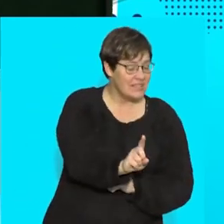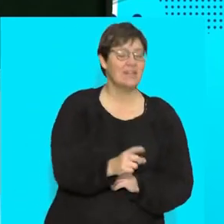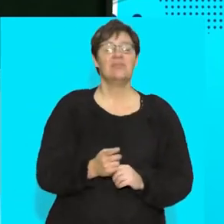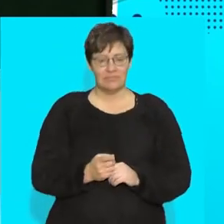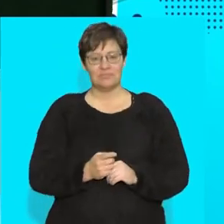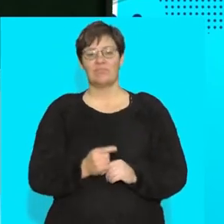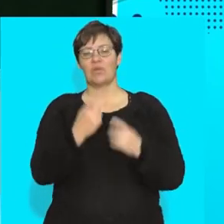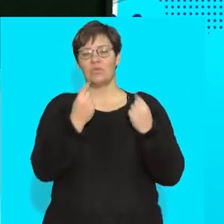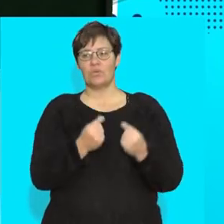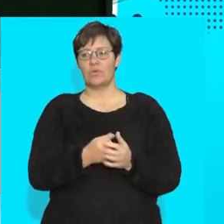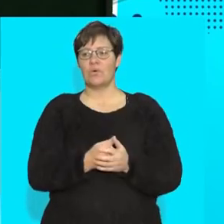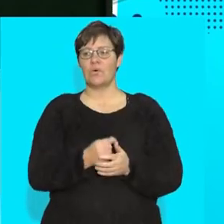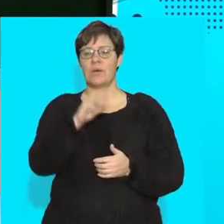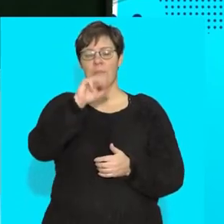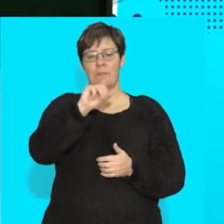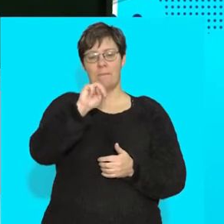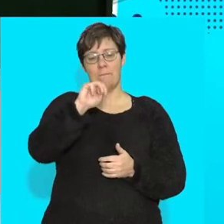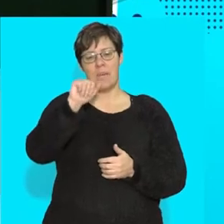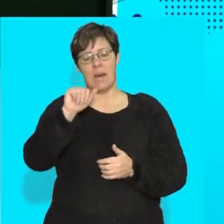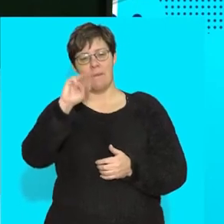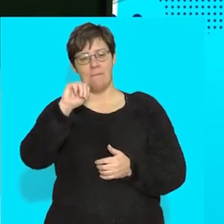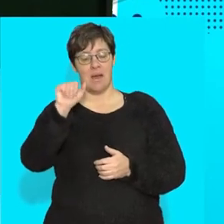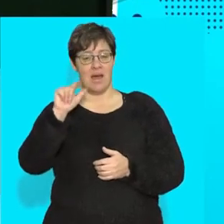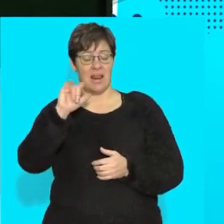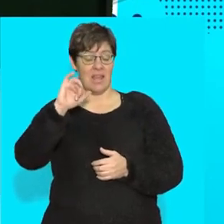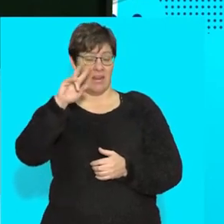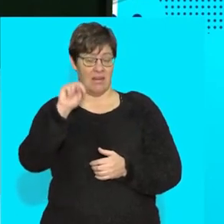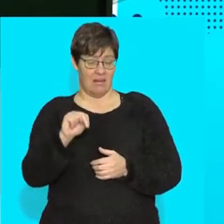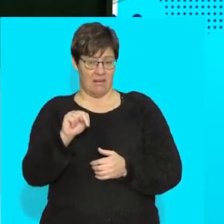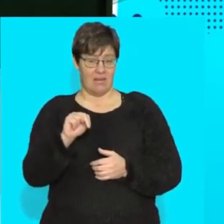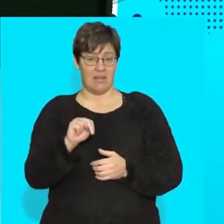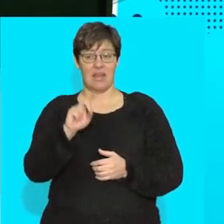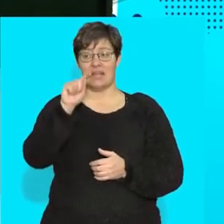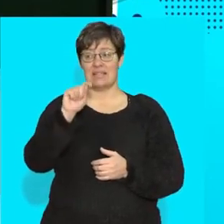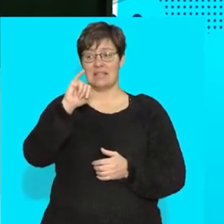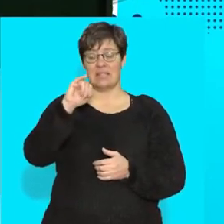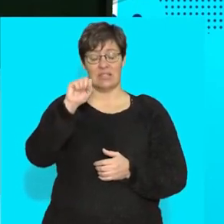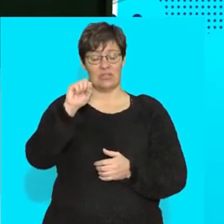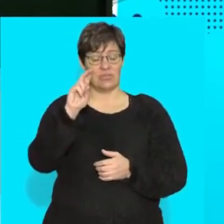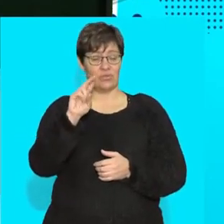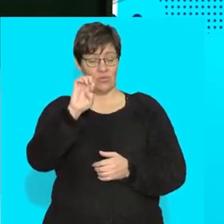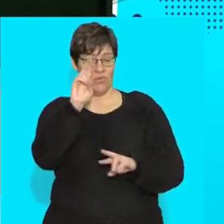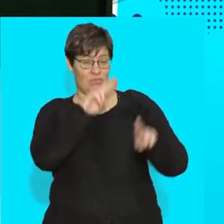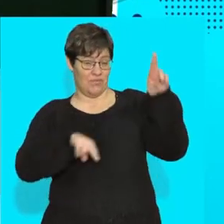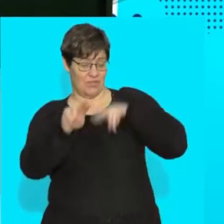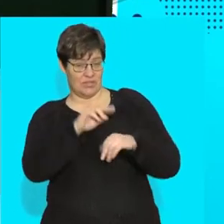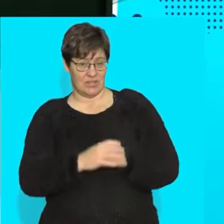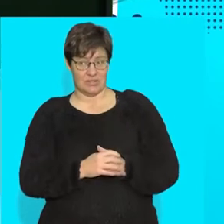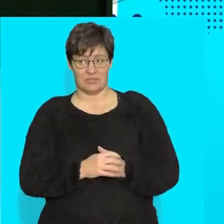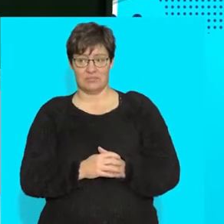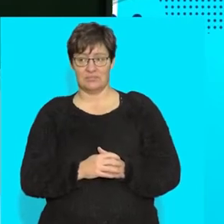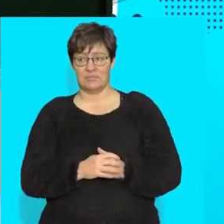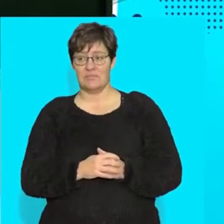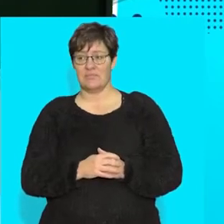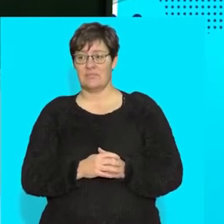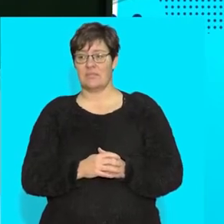We're going to do a mammalian tissue revision. And I know if you are anything like the kids that I teach,